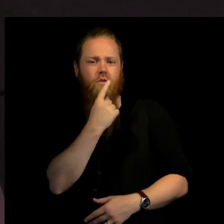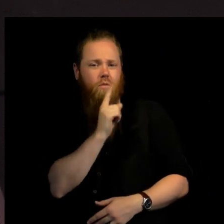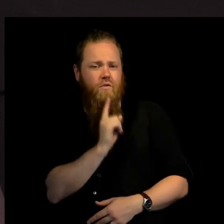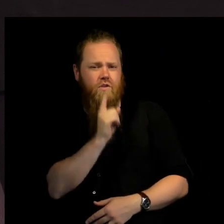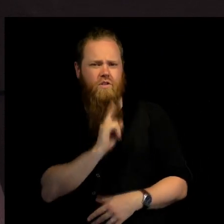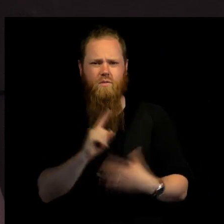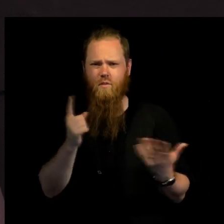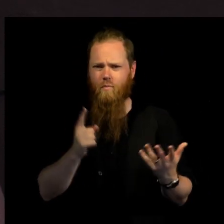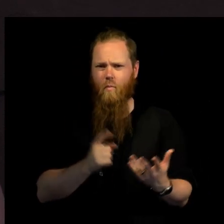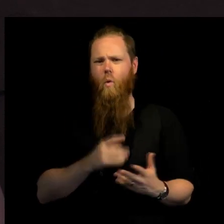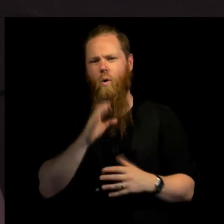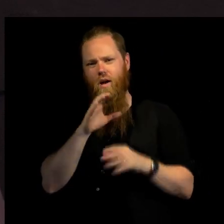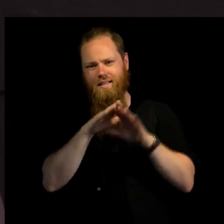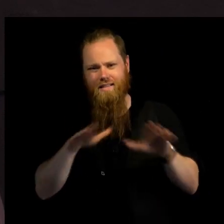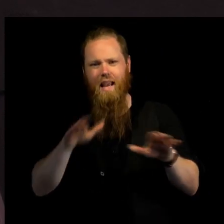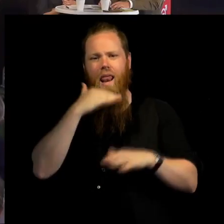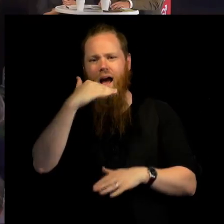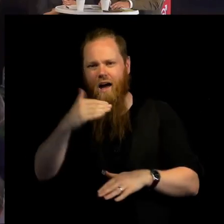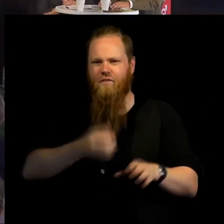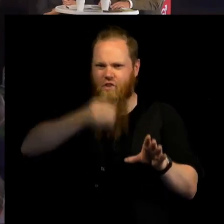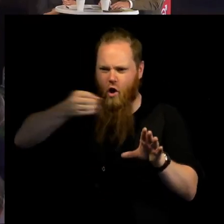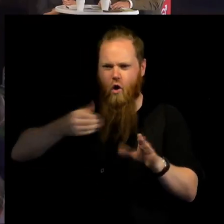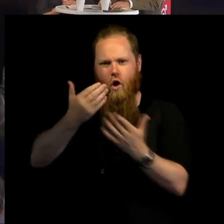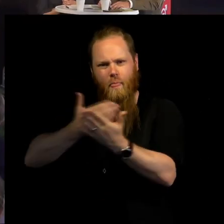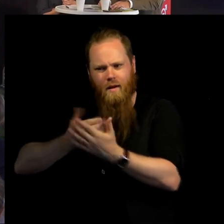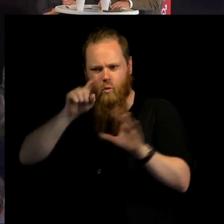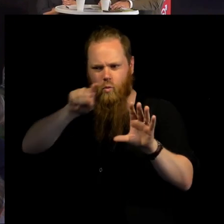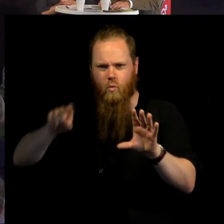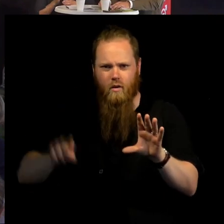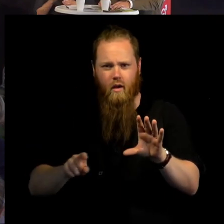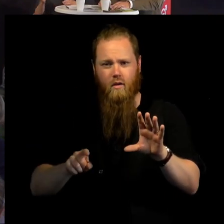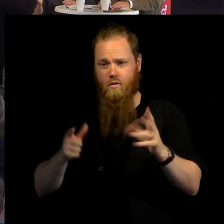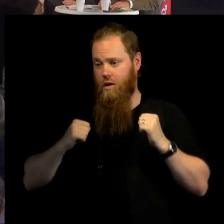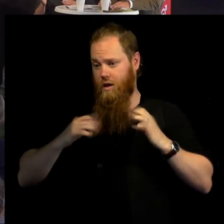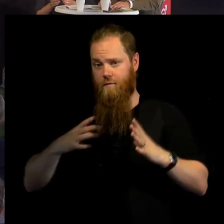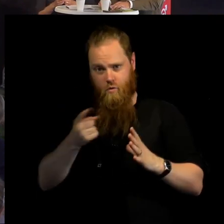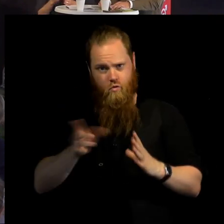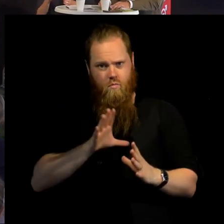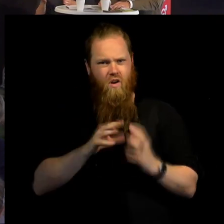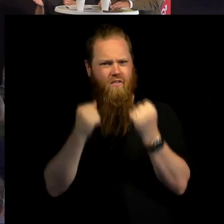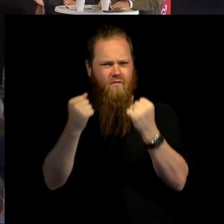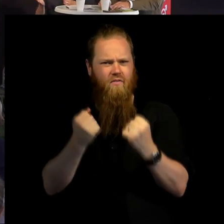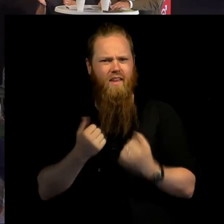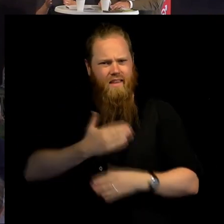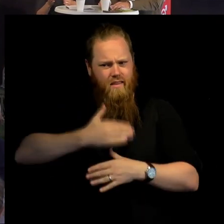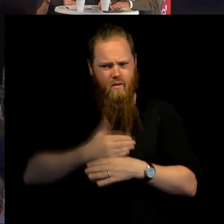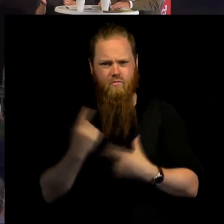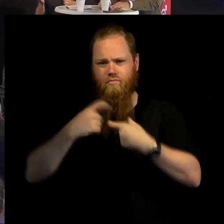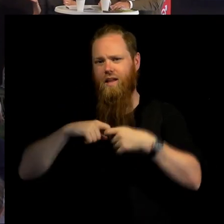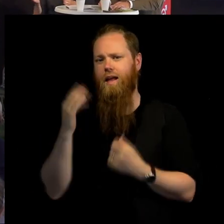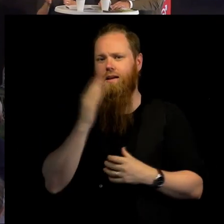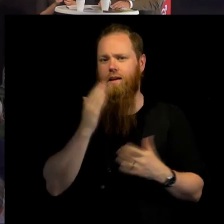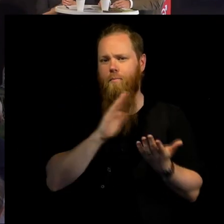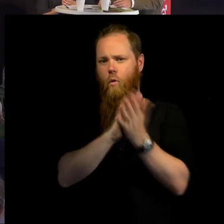the Pacifics and other parts of the small island states, they have, of course, now a very important role with regard to climate change and